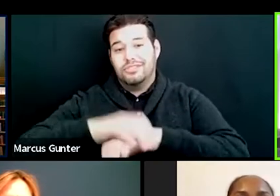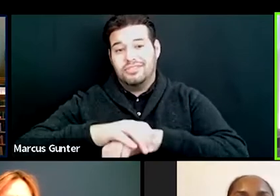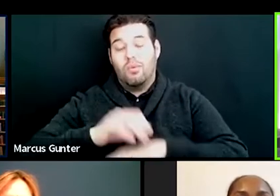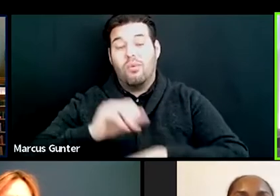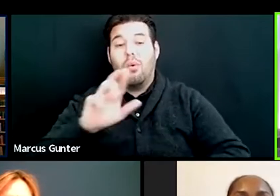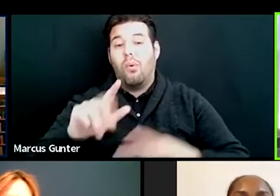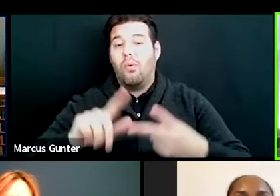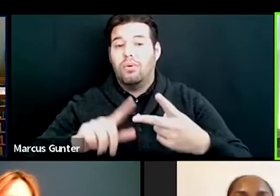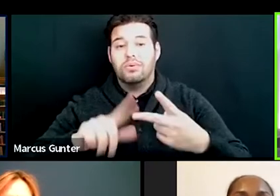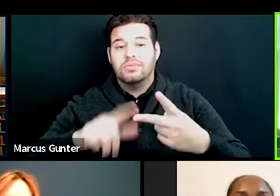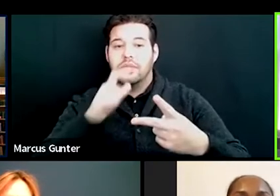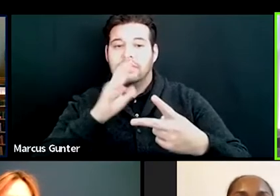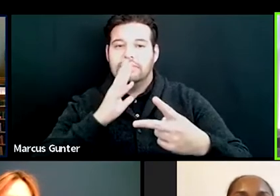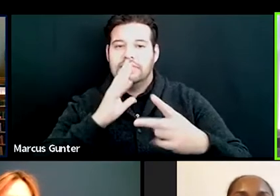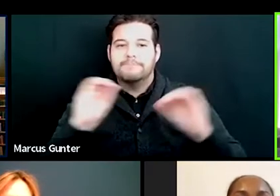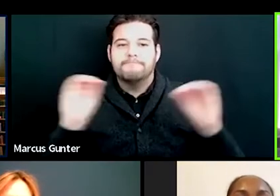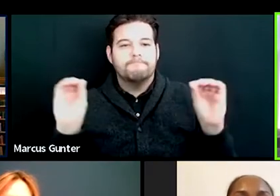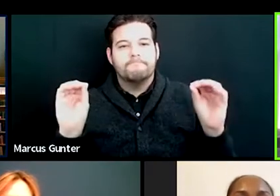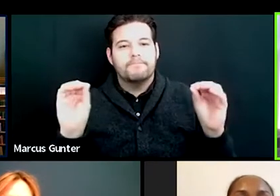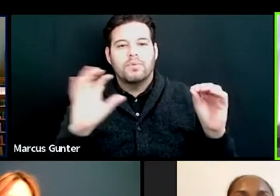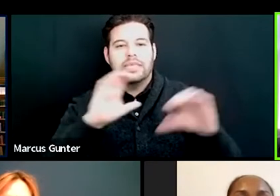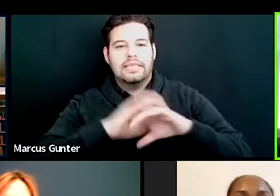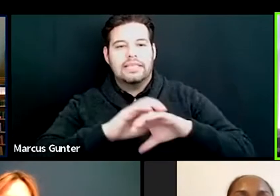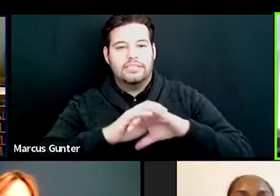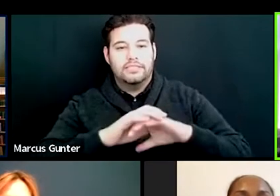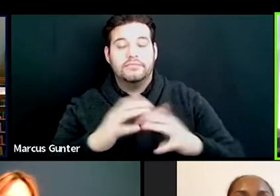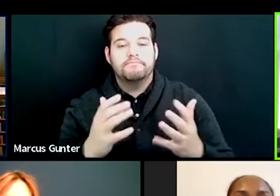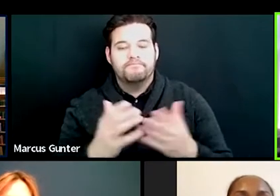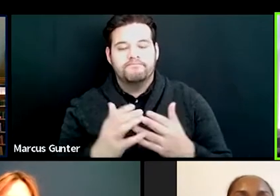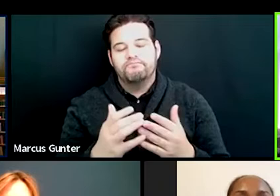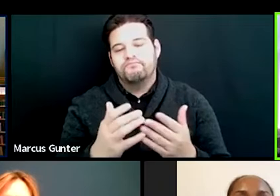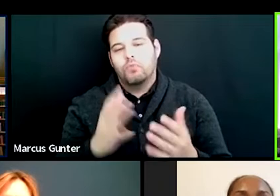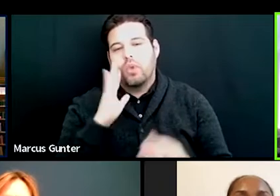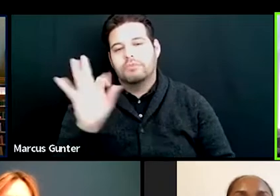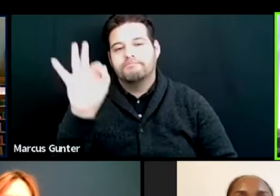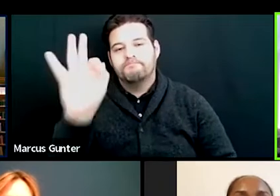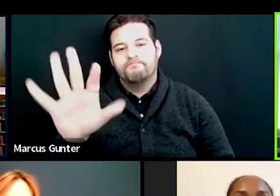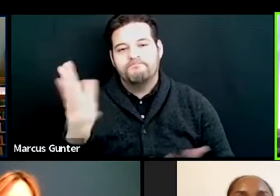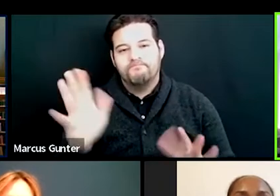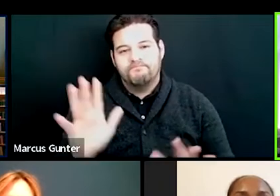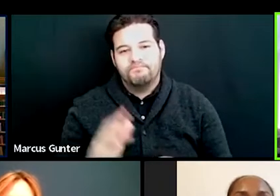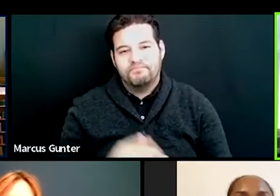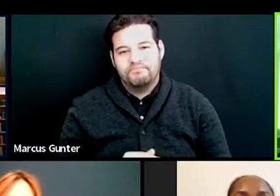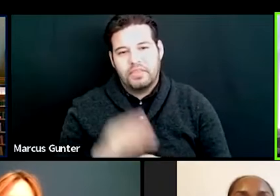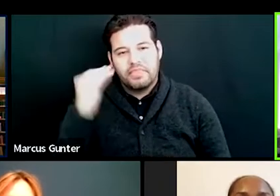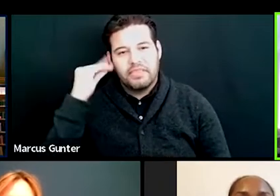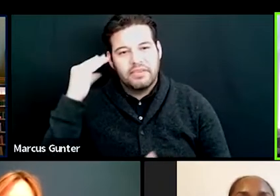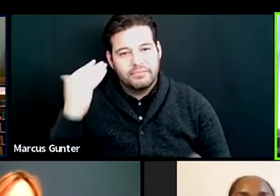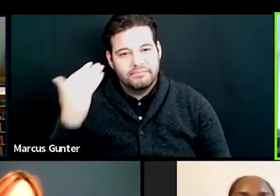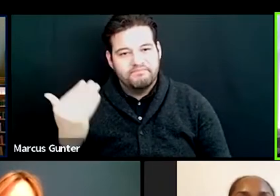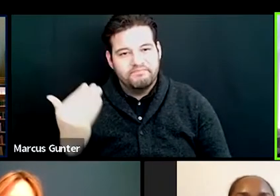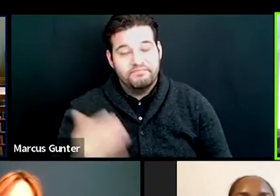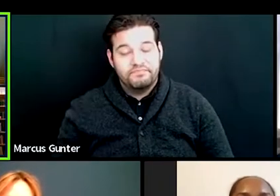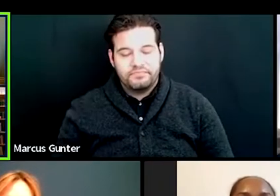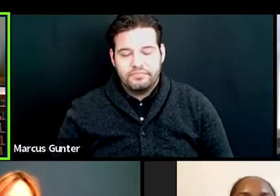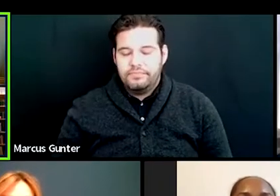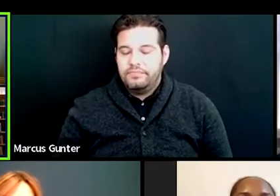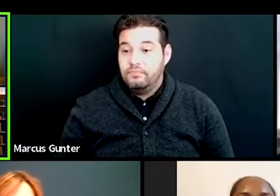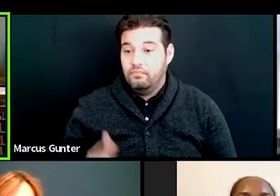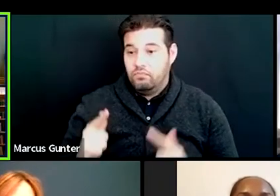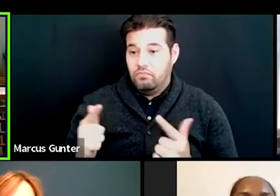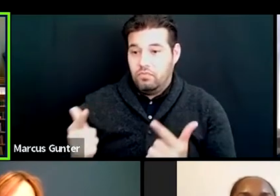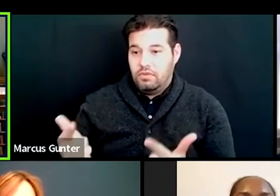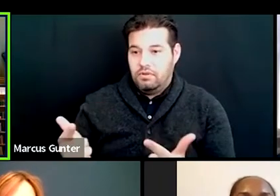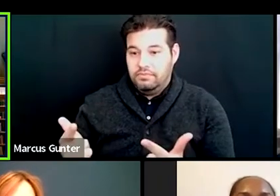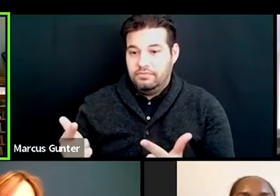who don't, doesn't, don't speak English yet. So I just wanted to add that. That's something to think about. Thank you. And I want to